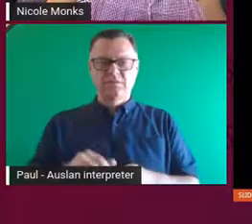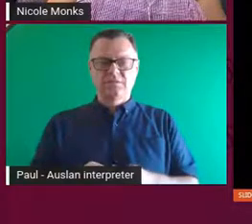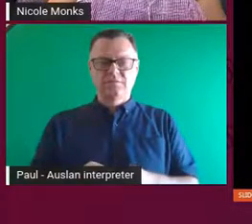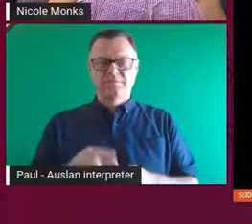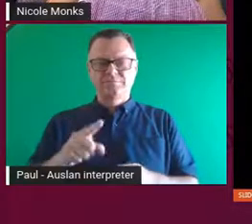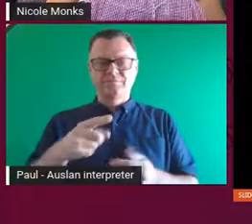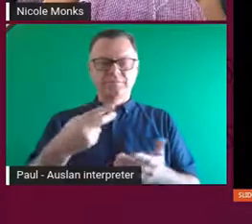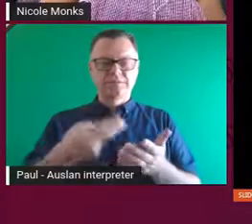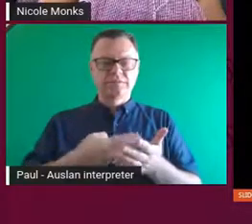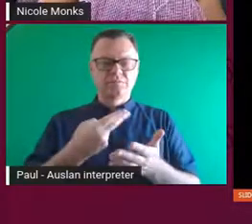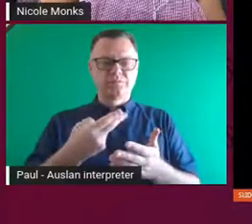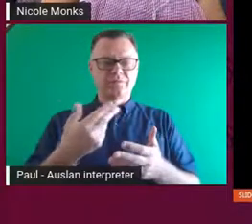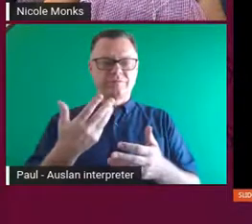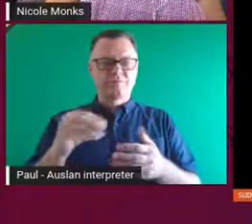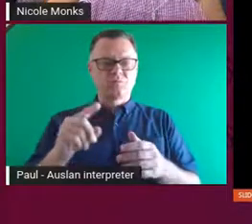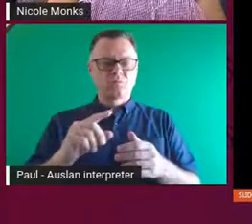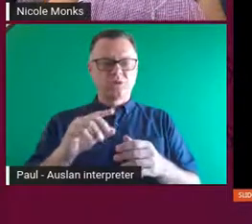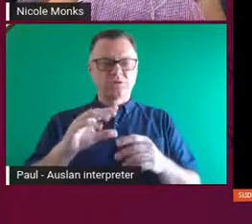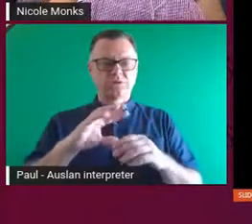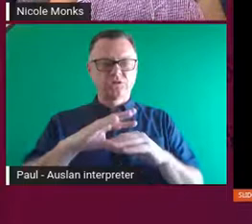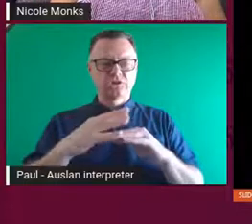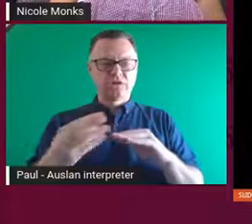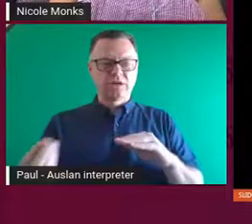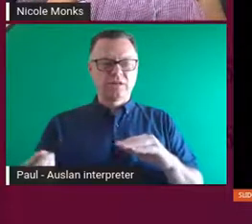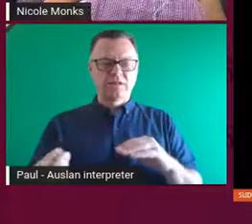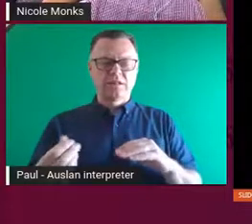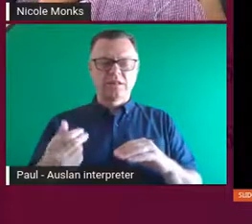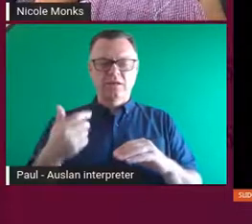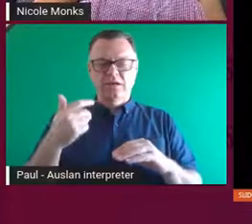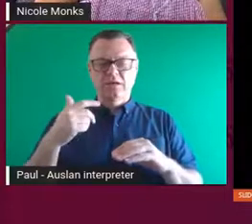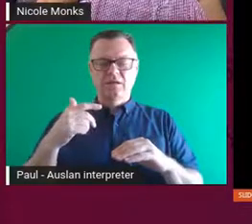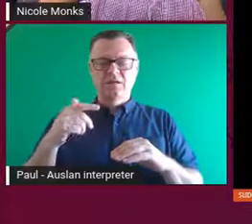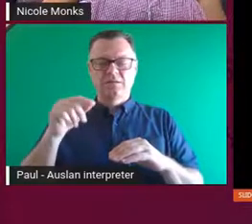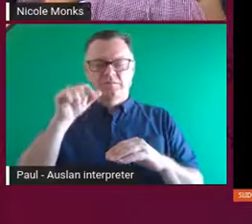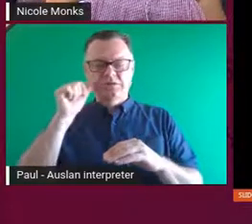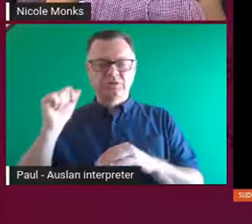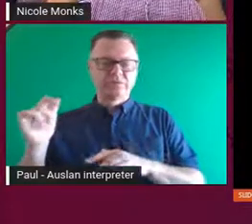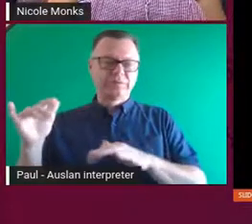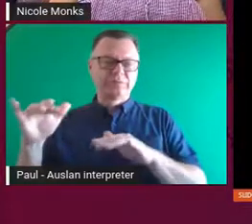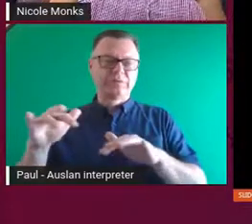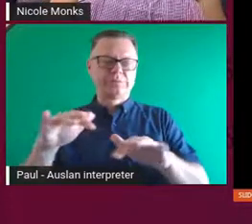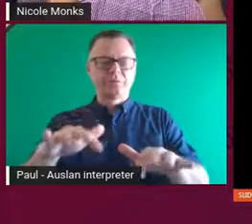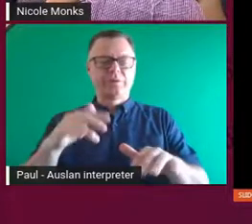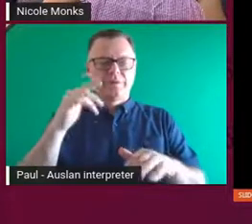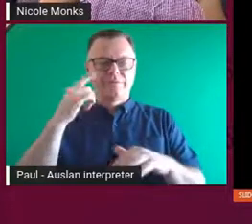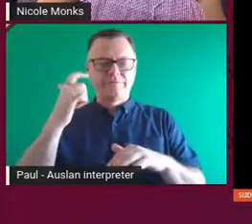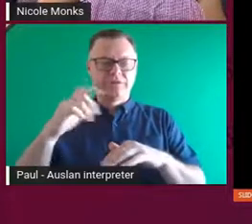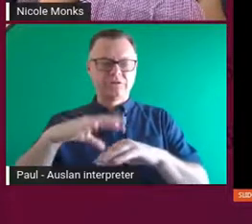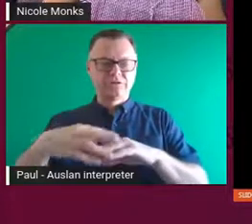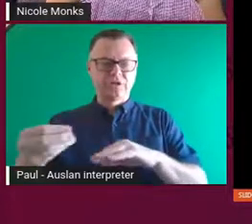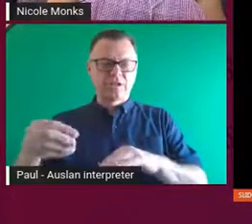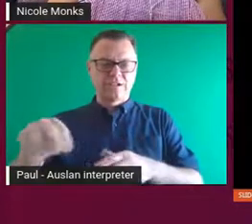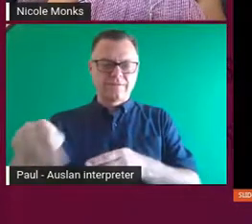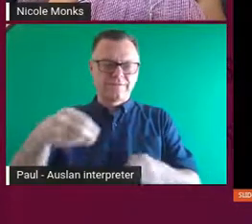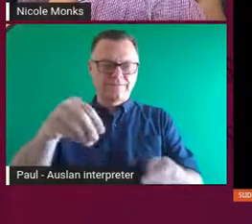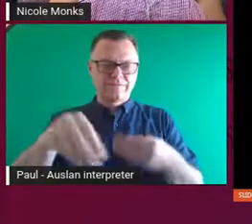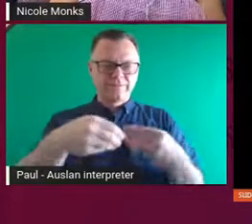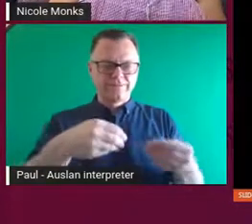these beautiful shells that had been washed ashore during. There was quite a big